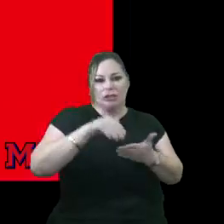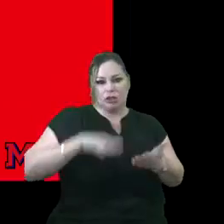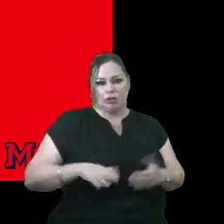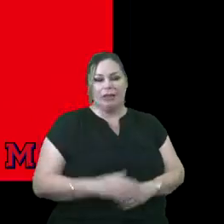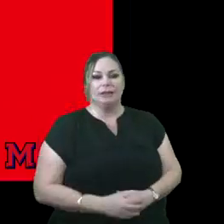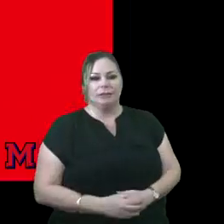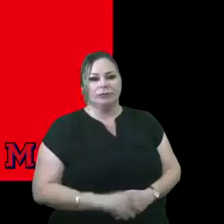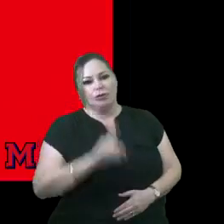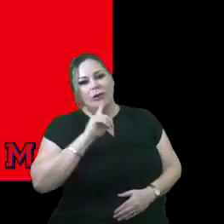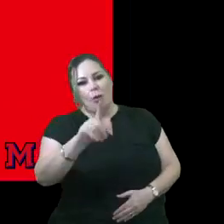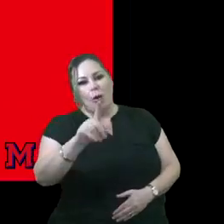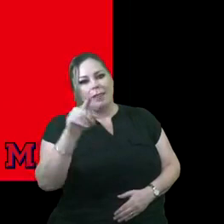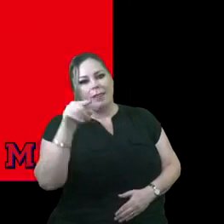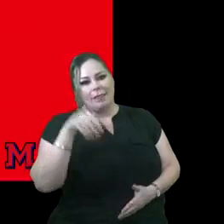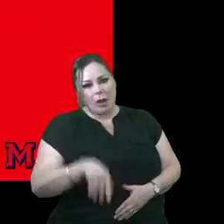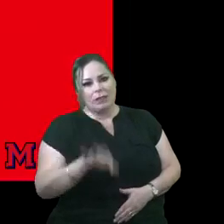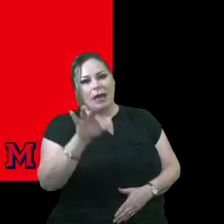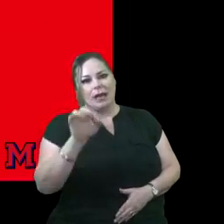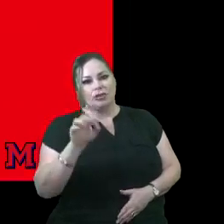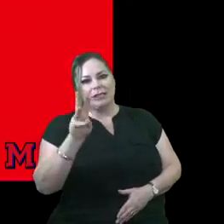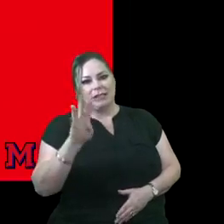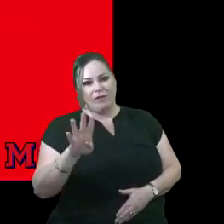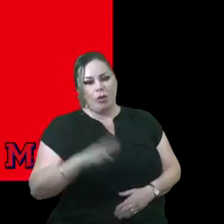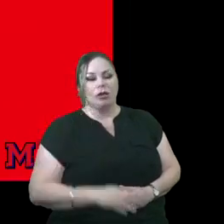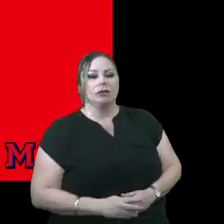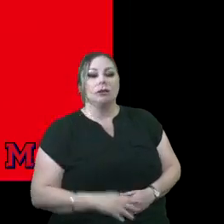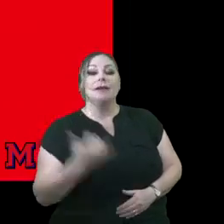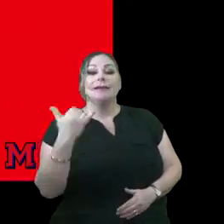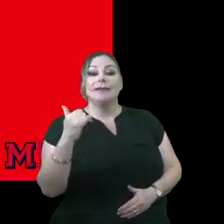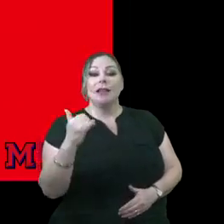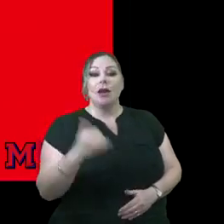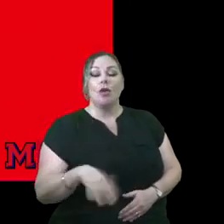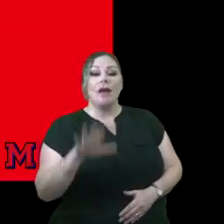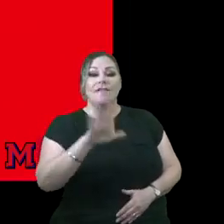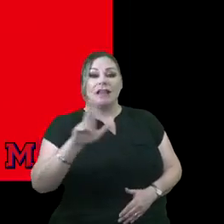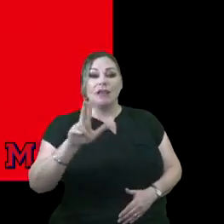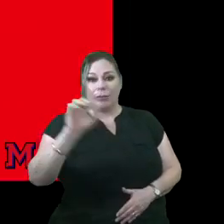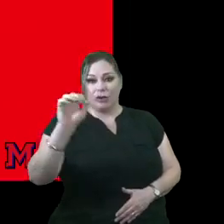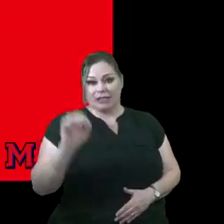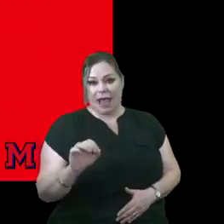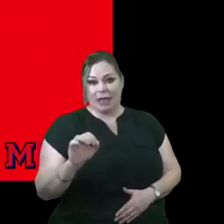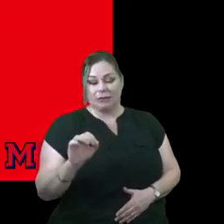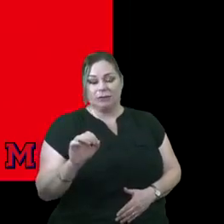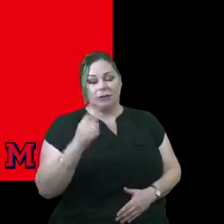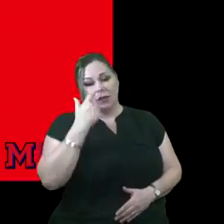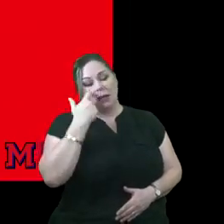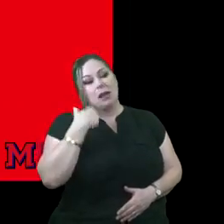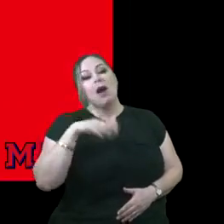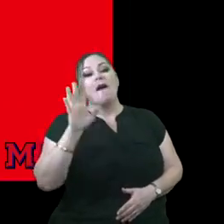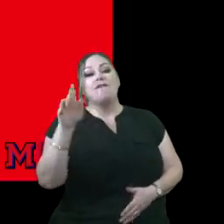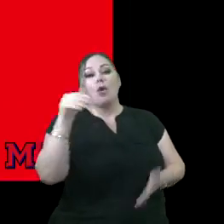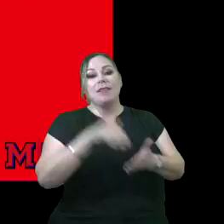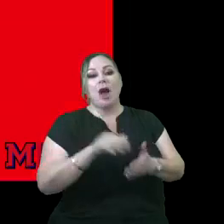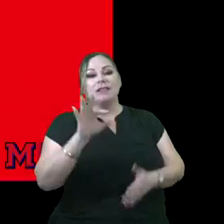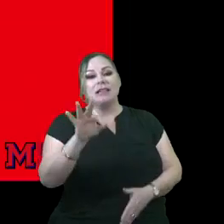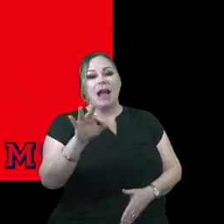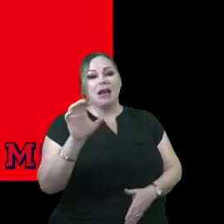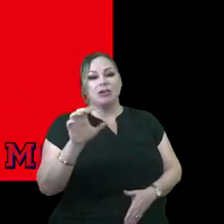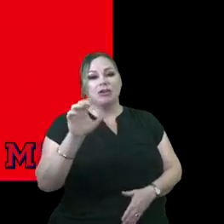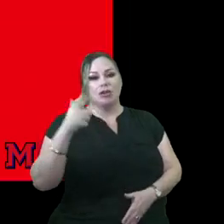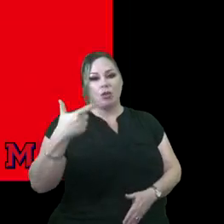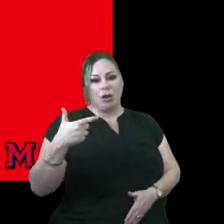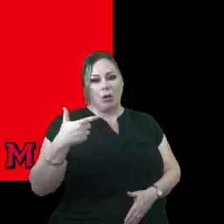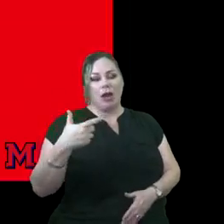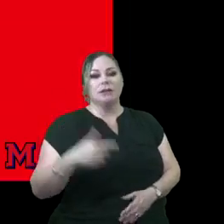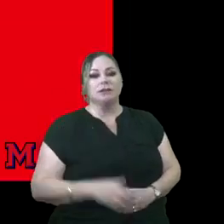,964. In the yellow band we have 53% or 4,921